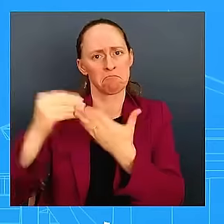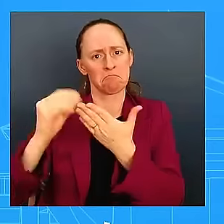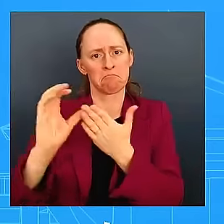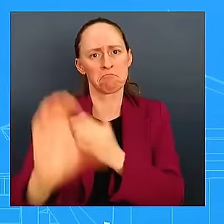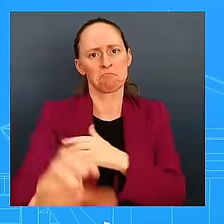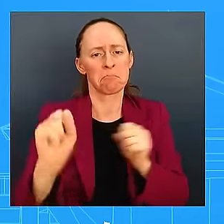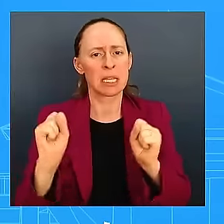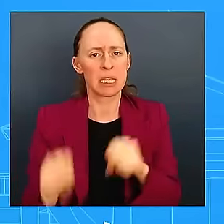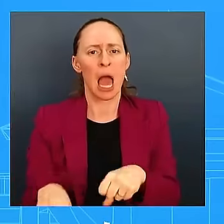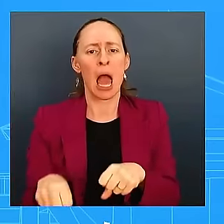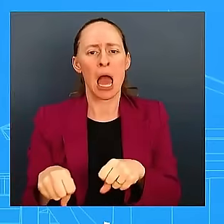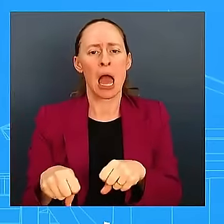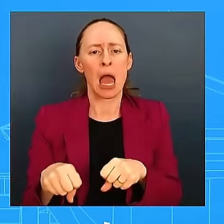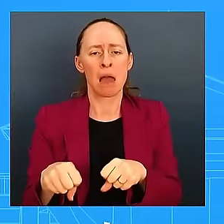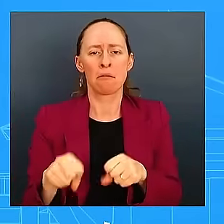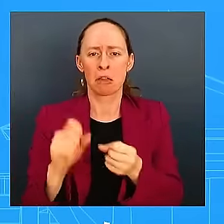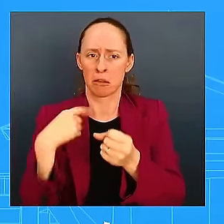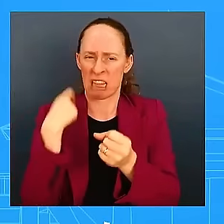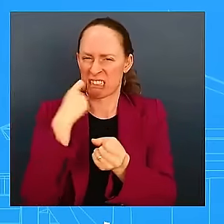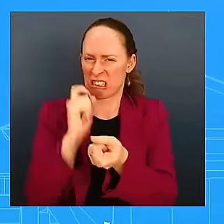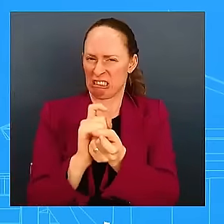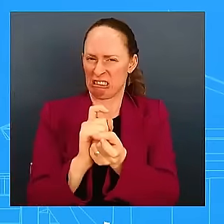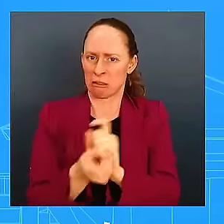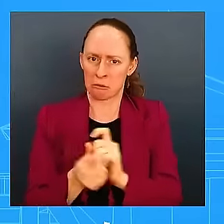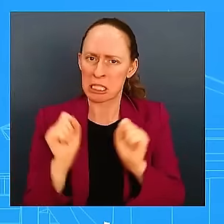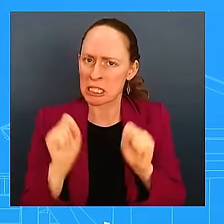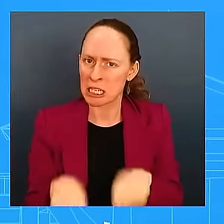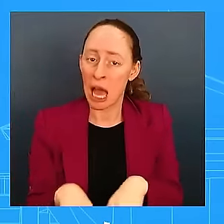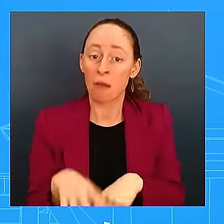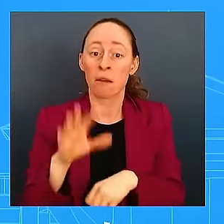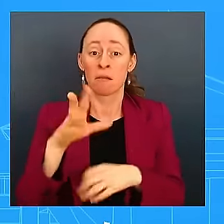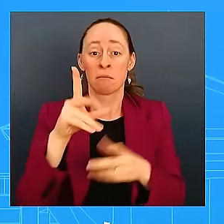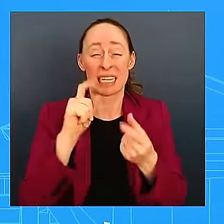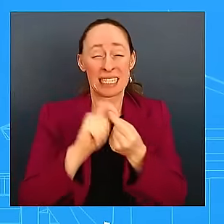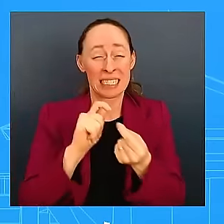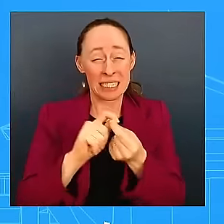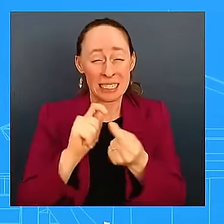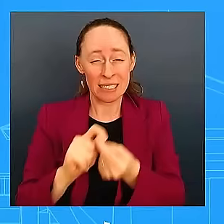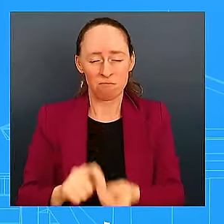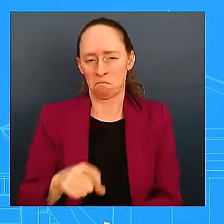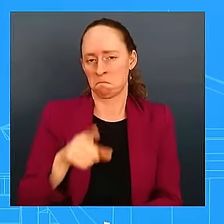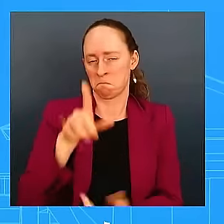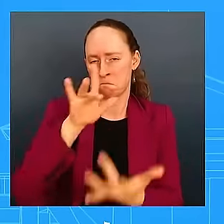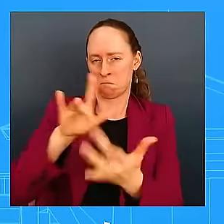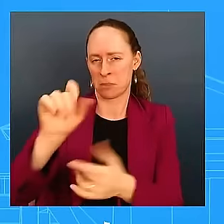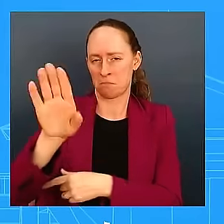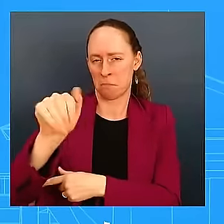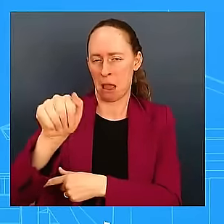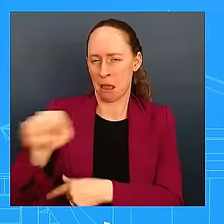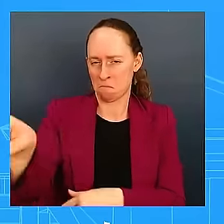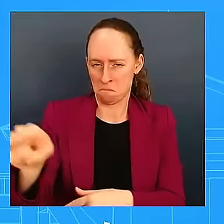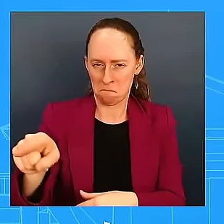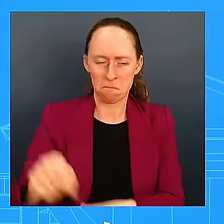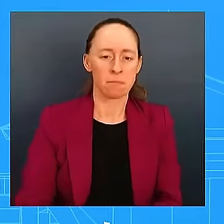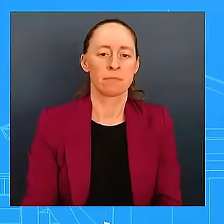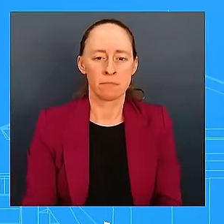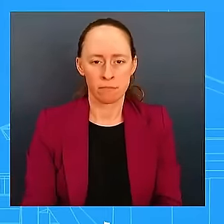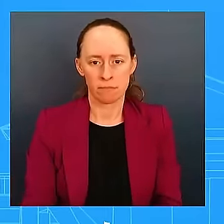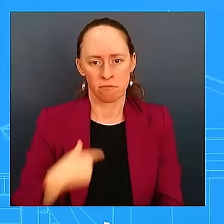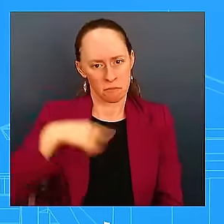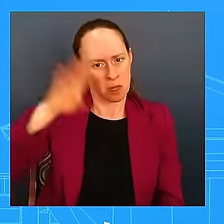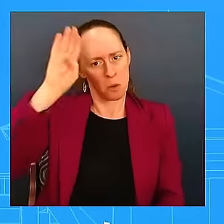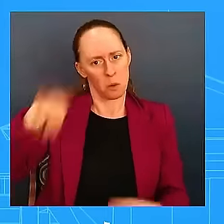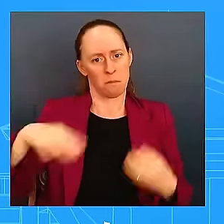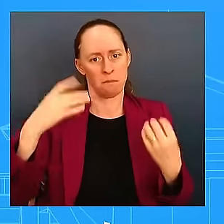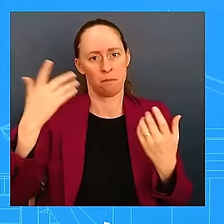SBA can speak specifically about their programs, but they've also made some really amazing changes this year, which increases the